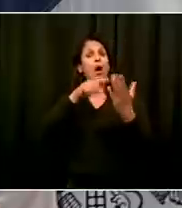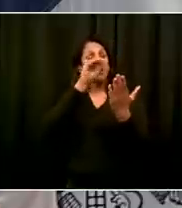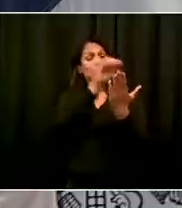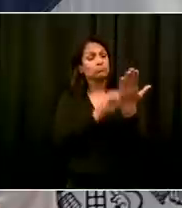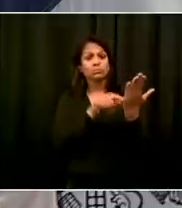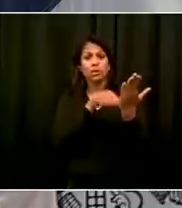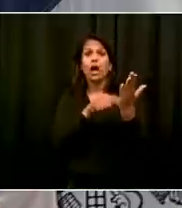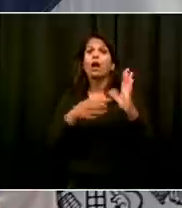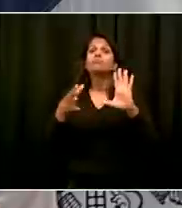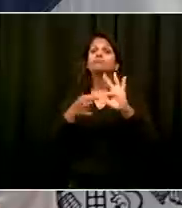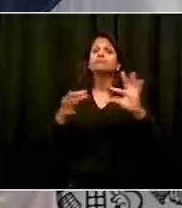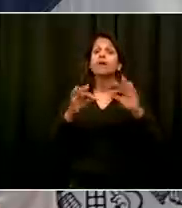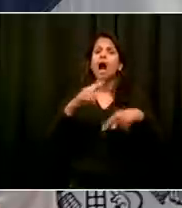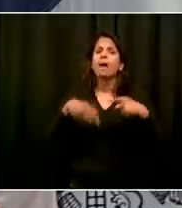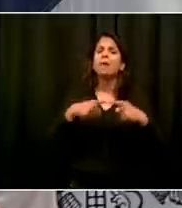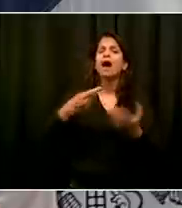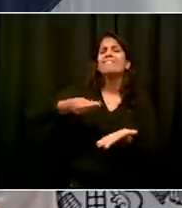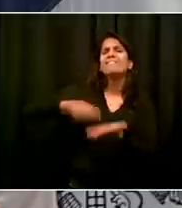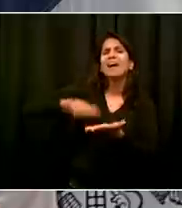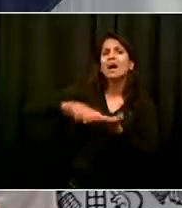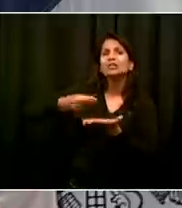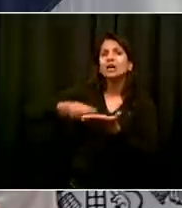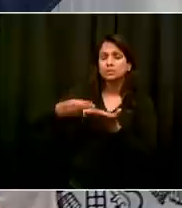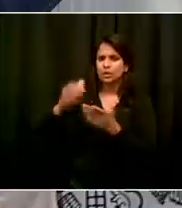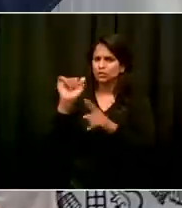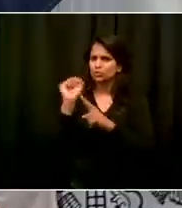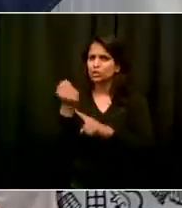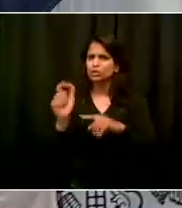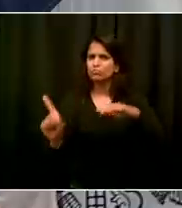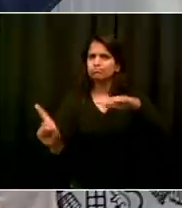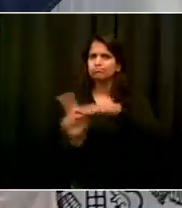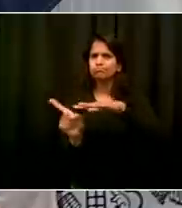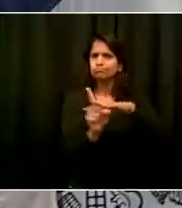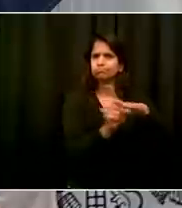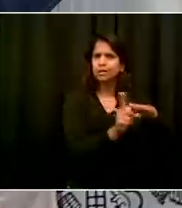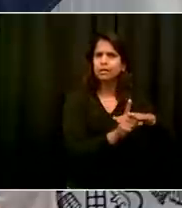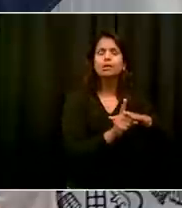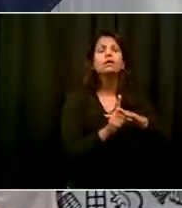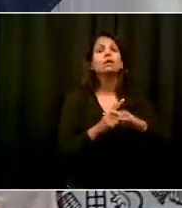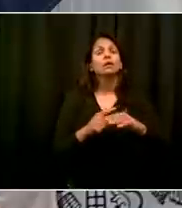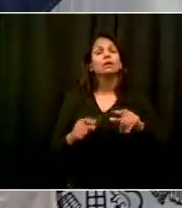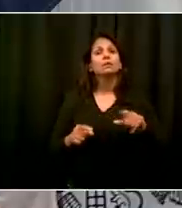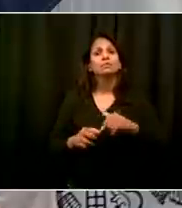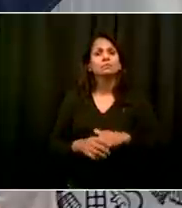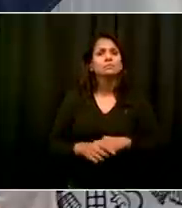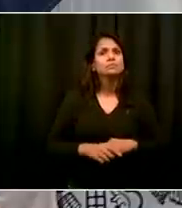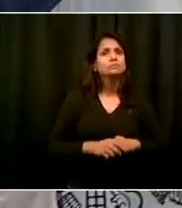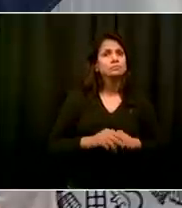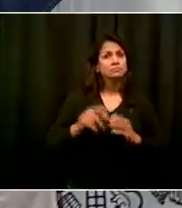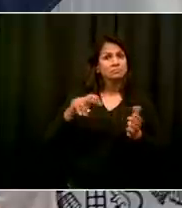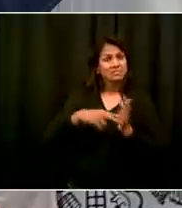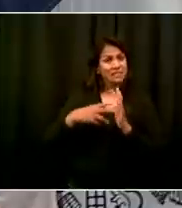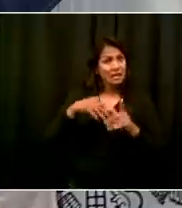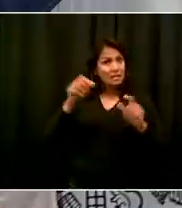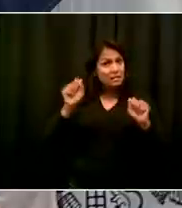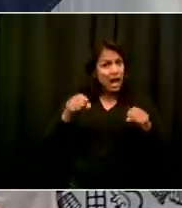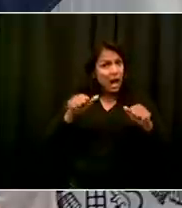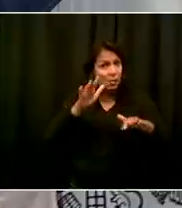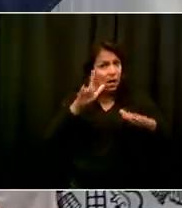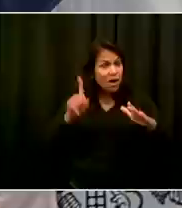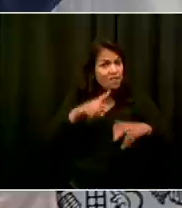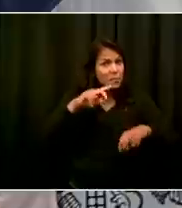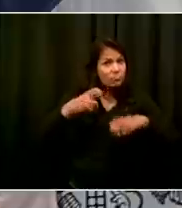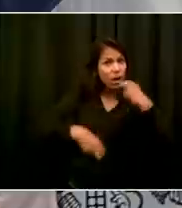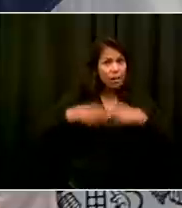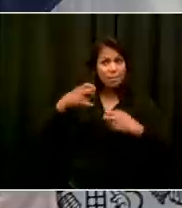if second surge came, it will be a big problem because of the financial crisis, city financial crisis.